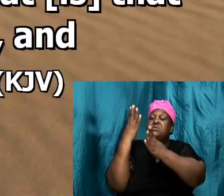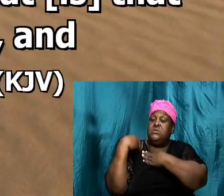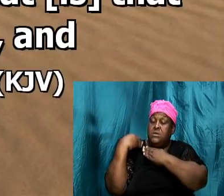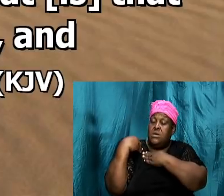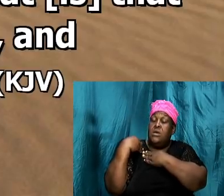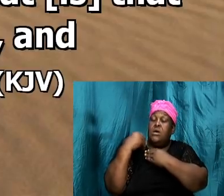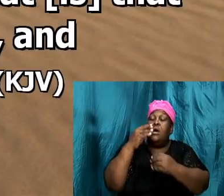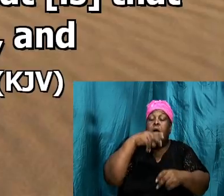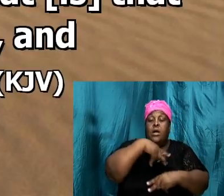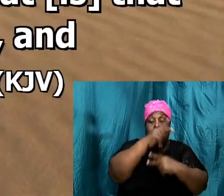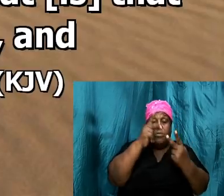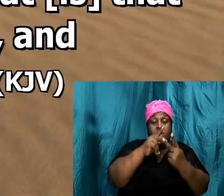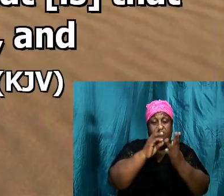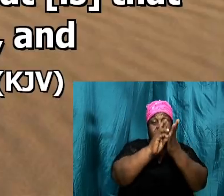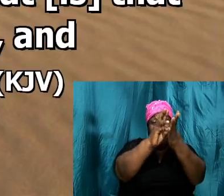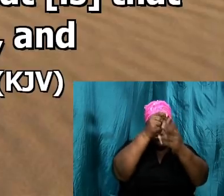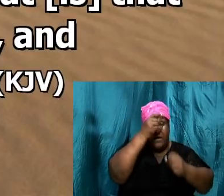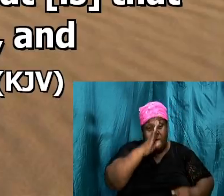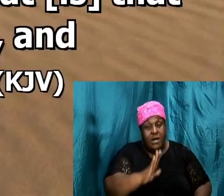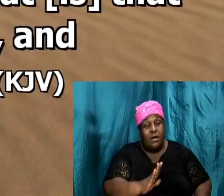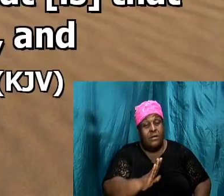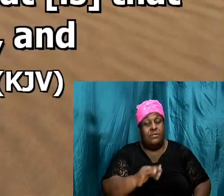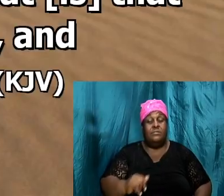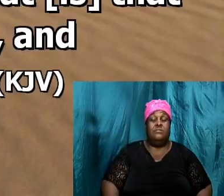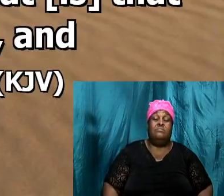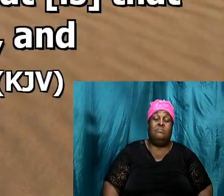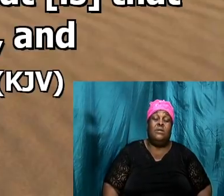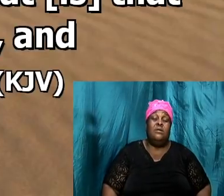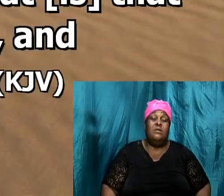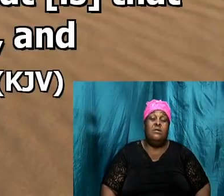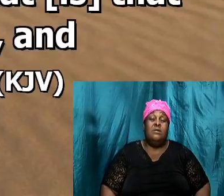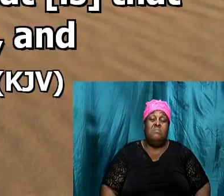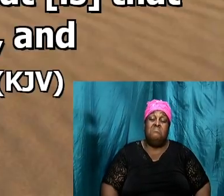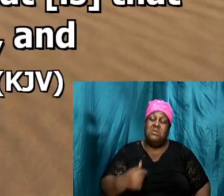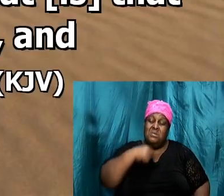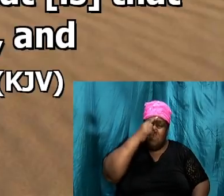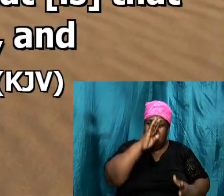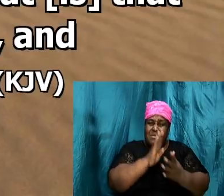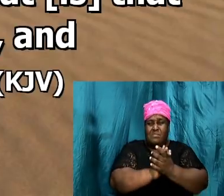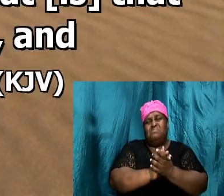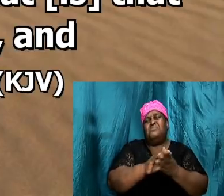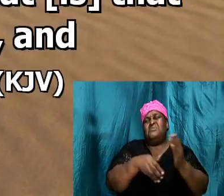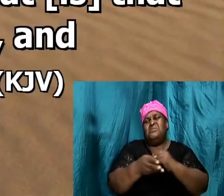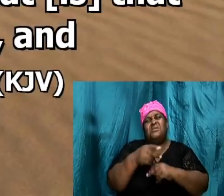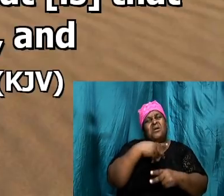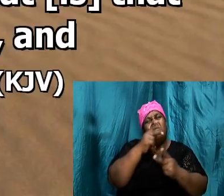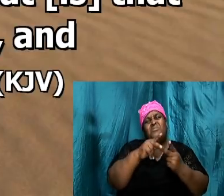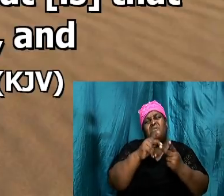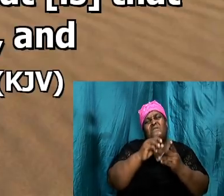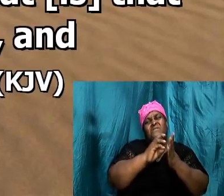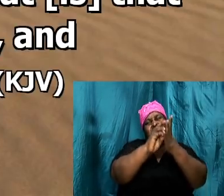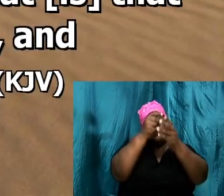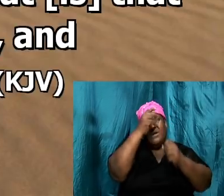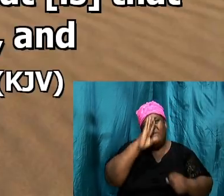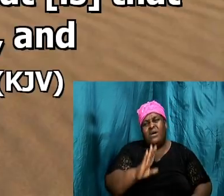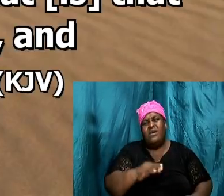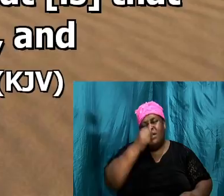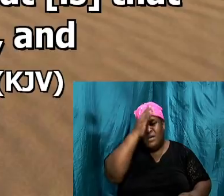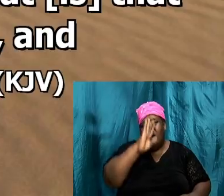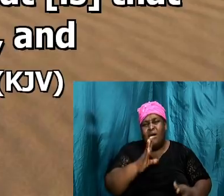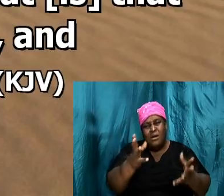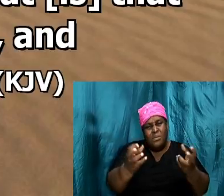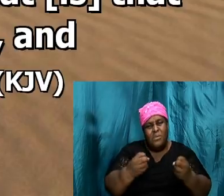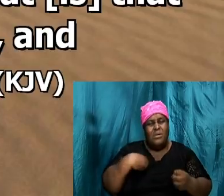perfect will of God. So like I said, I believe that there is this perfect will of God. God expects us to find it. He expects us to